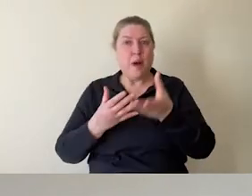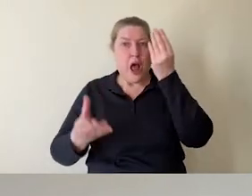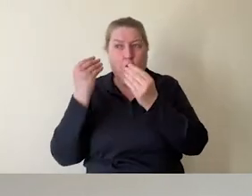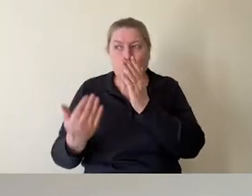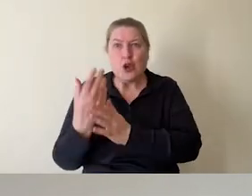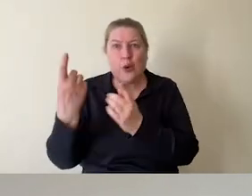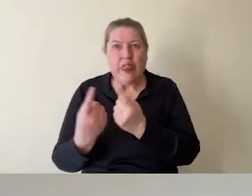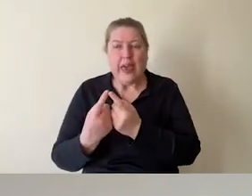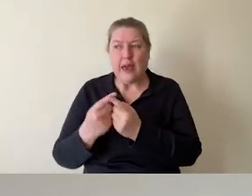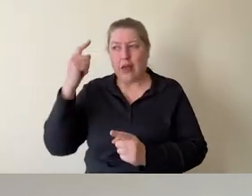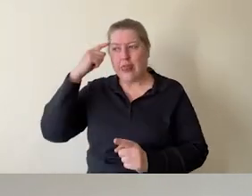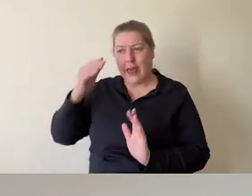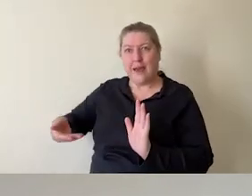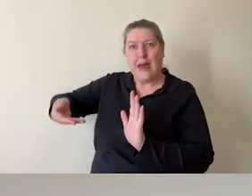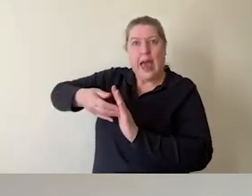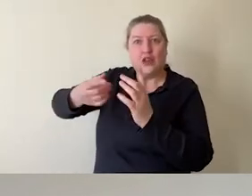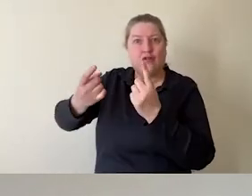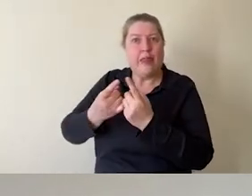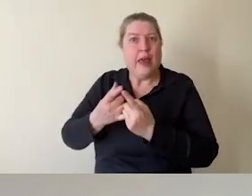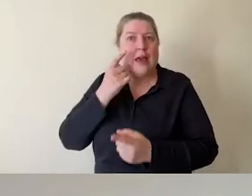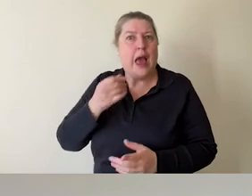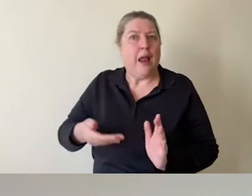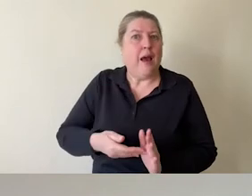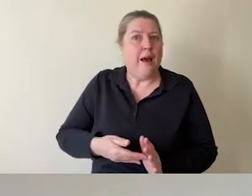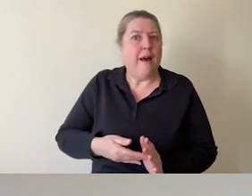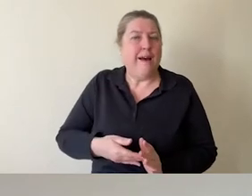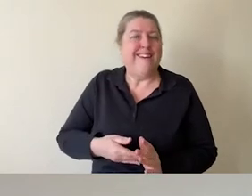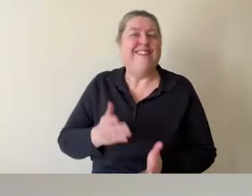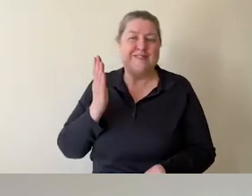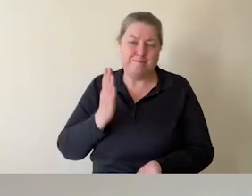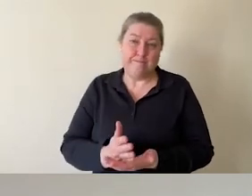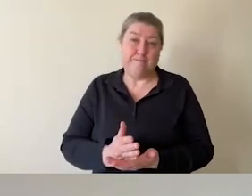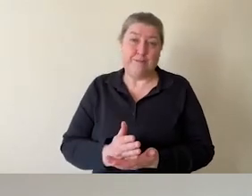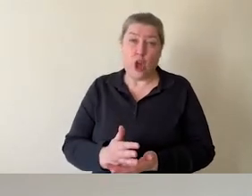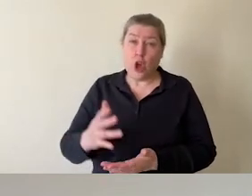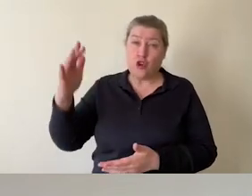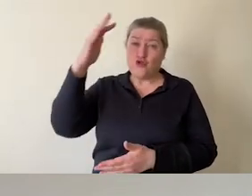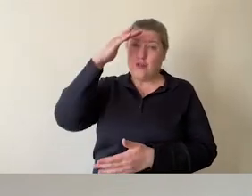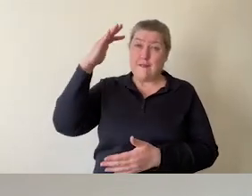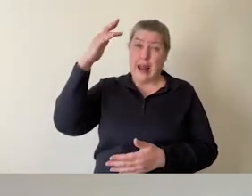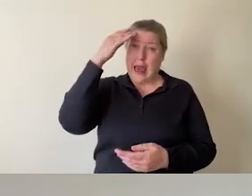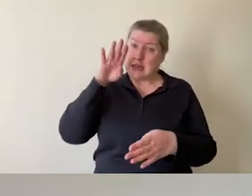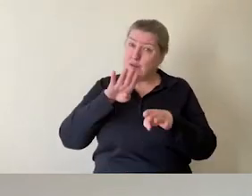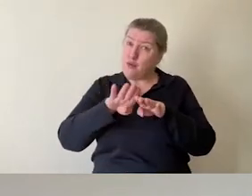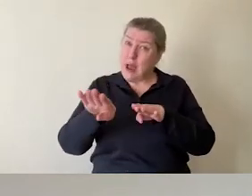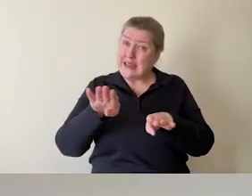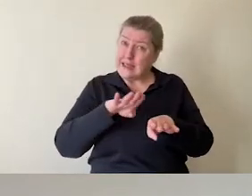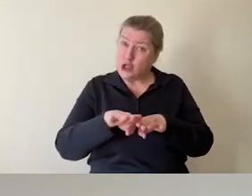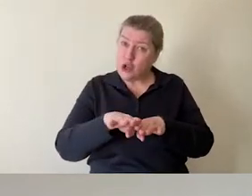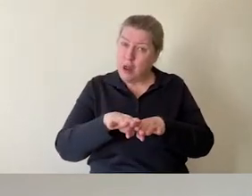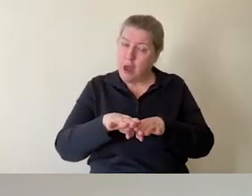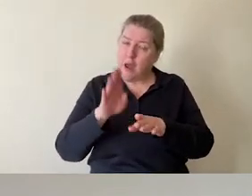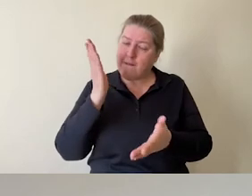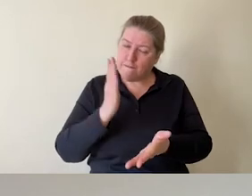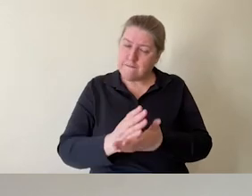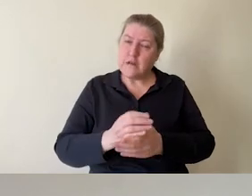I think of something else I can add in. Being a reflective practitioner is one of the greatest skills you can